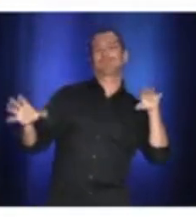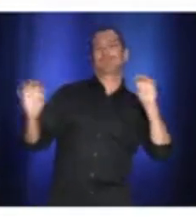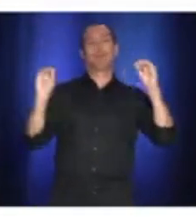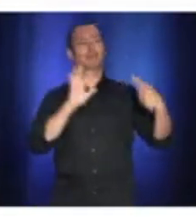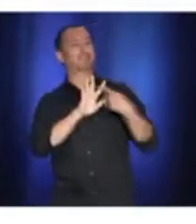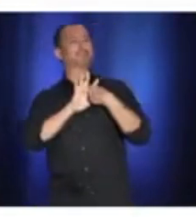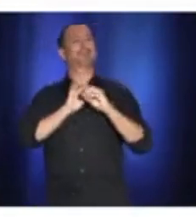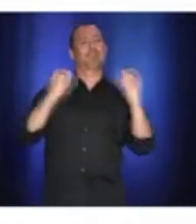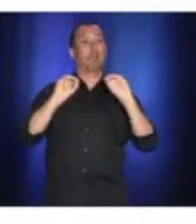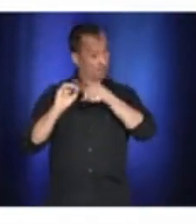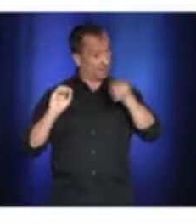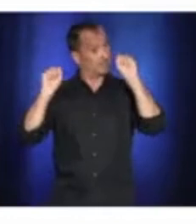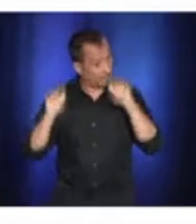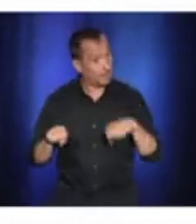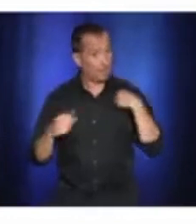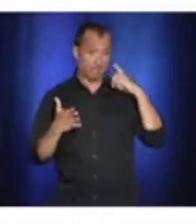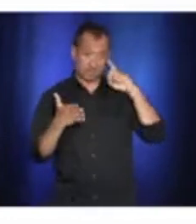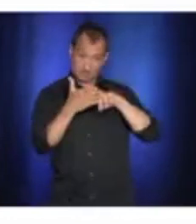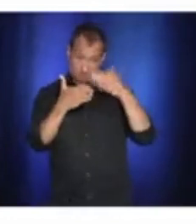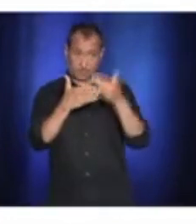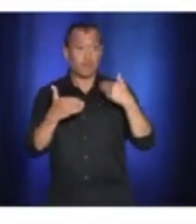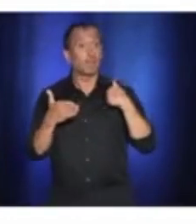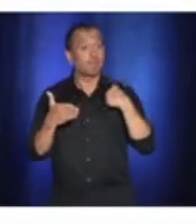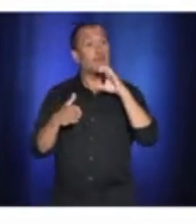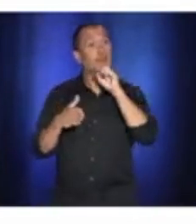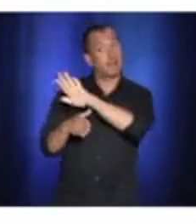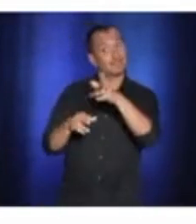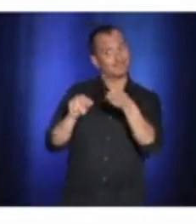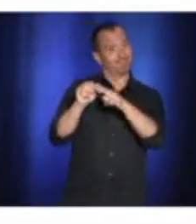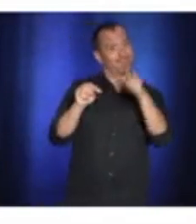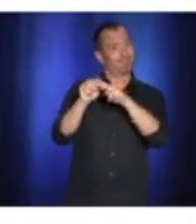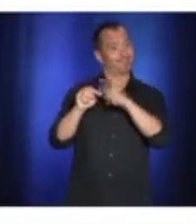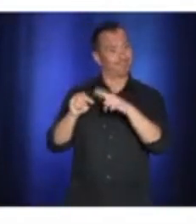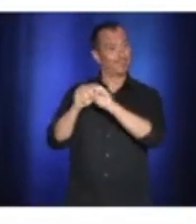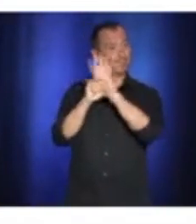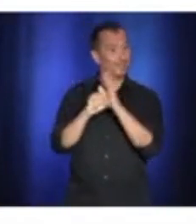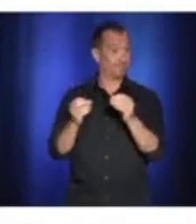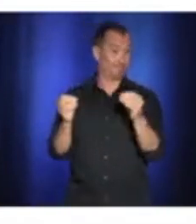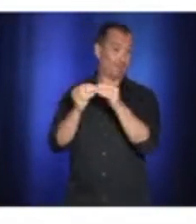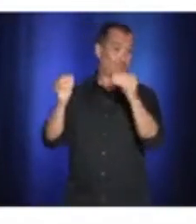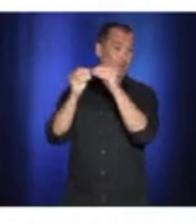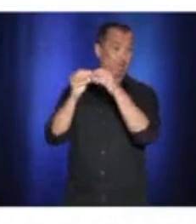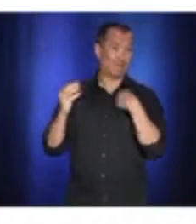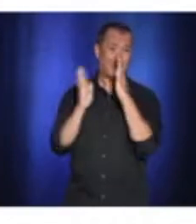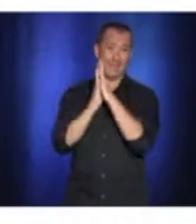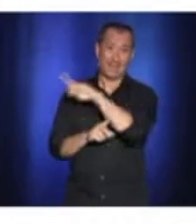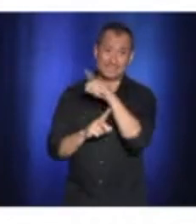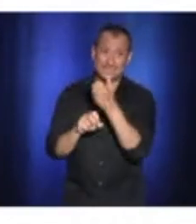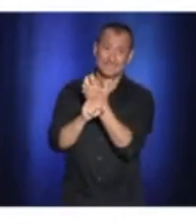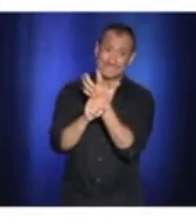among this population, this specific population between 15 and 35 years old. So that's why we are asking them today to mobilize